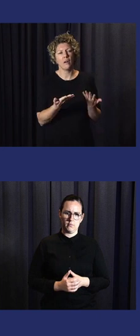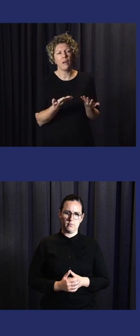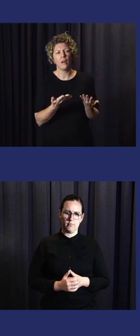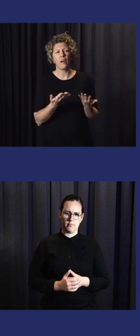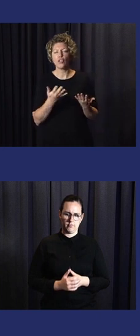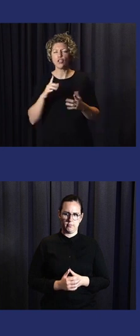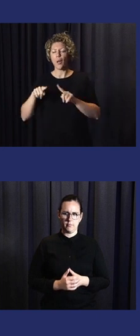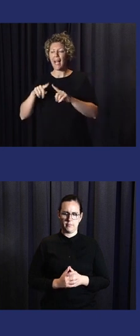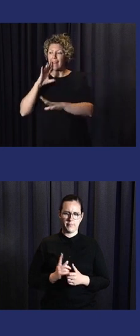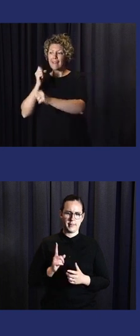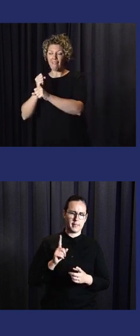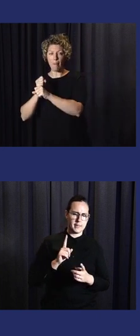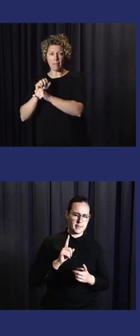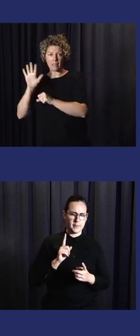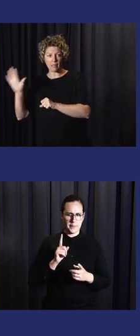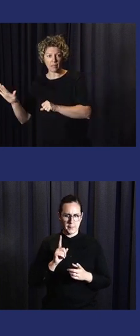our country.